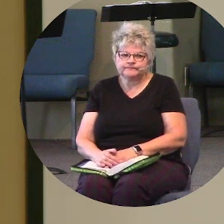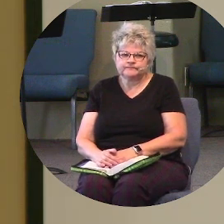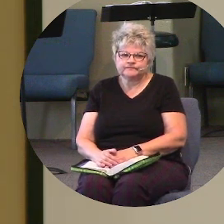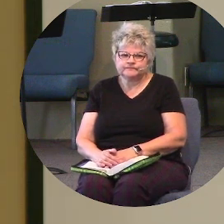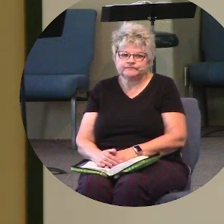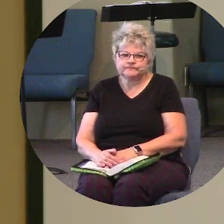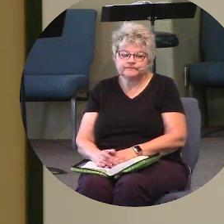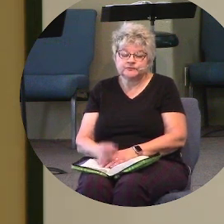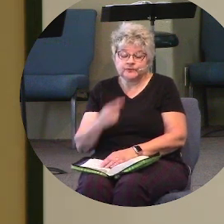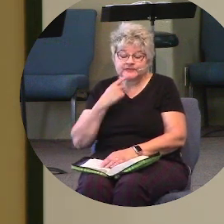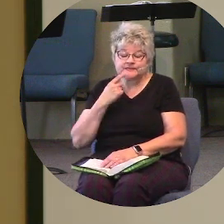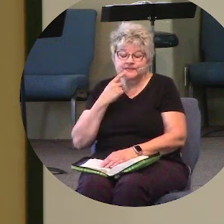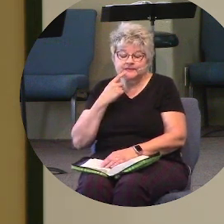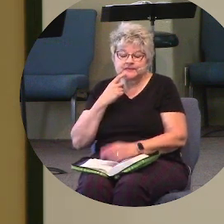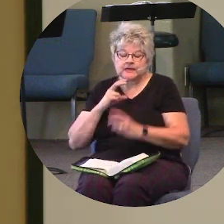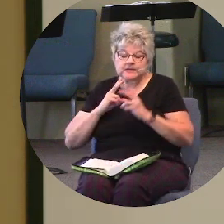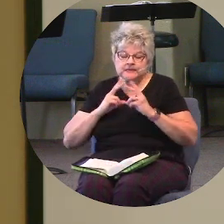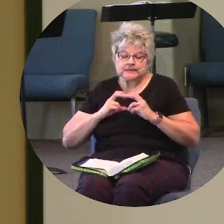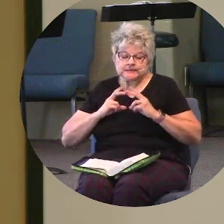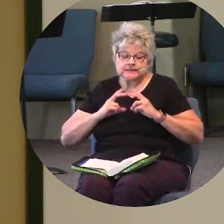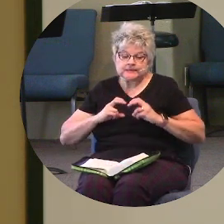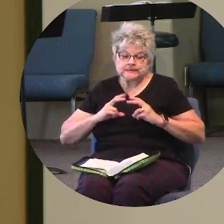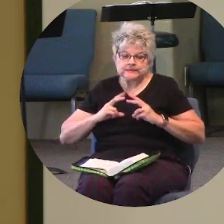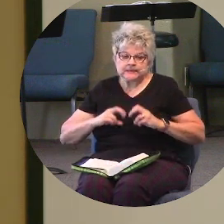And so he says examine yourself.